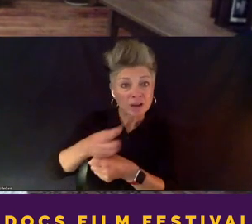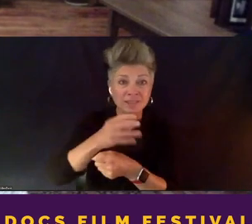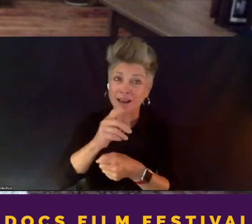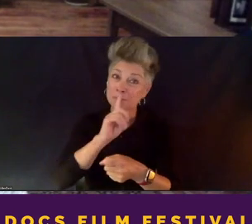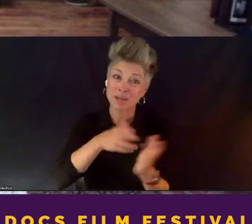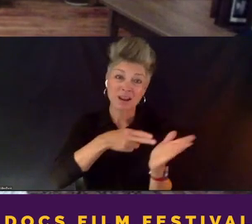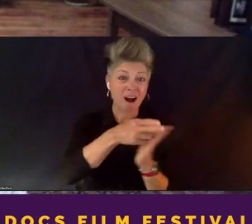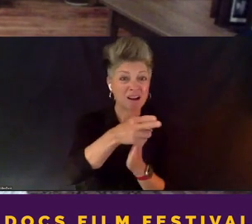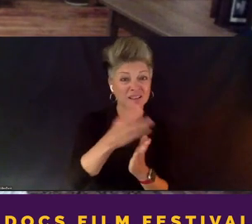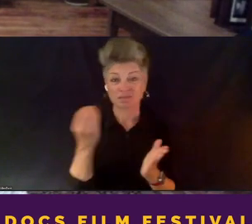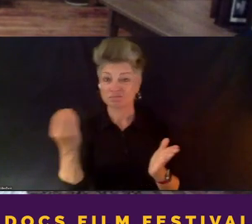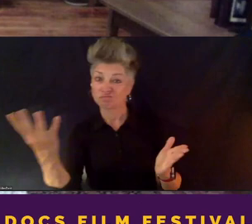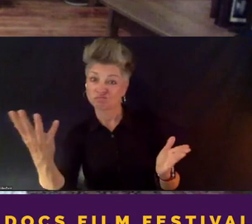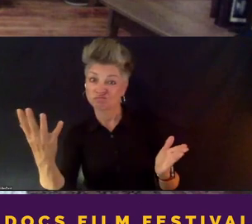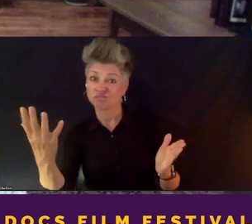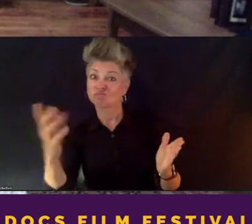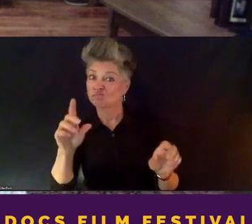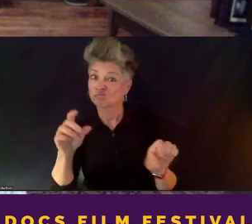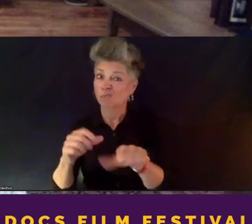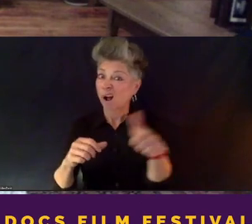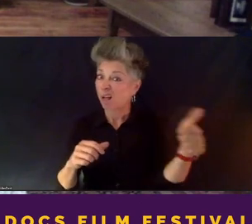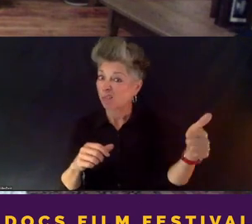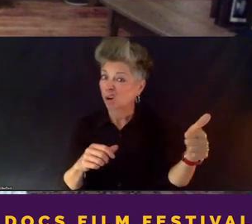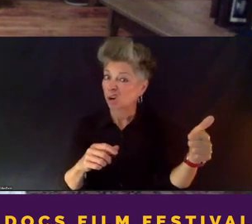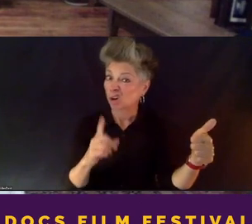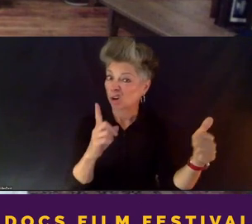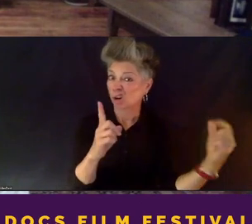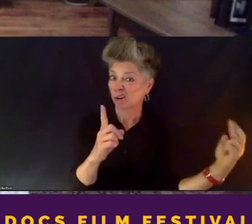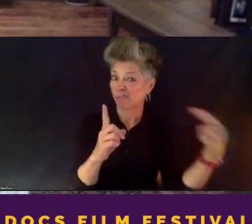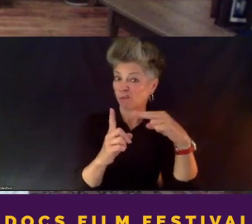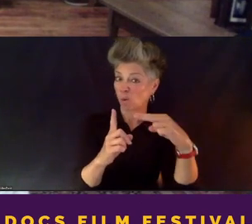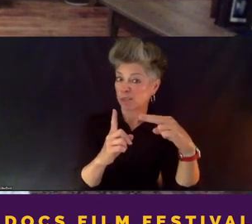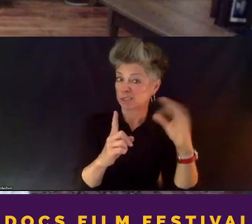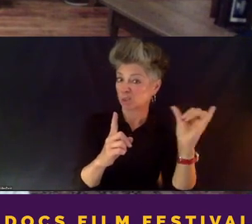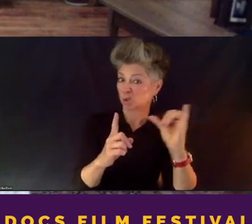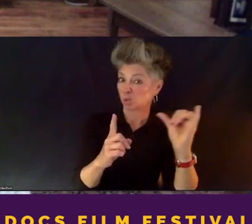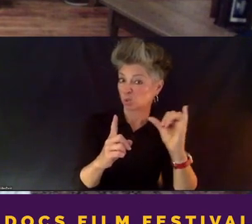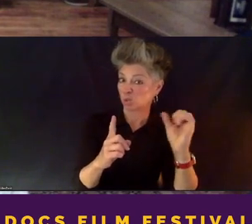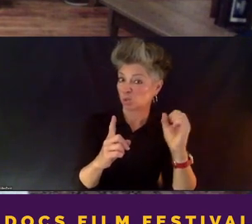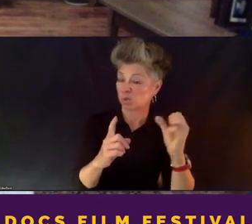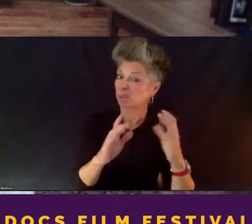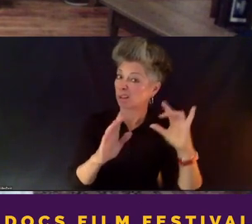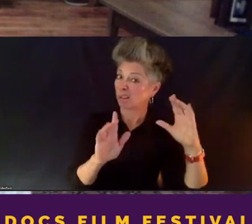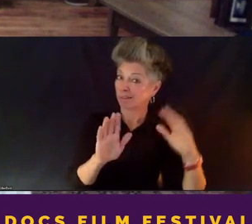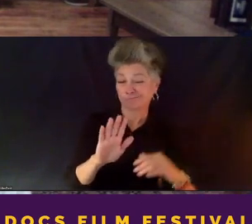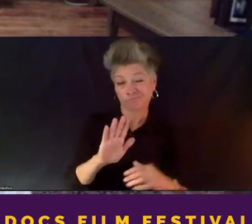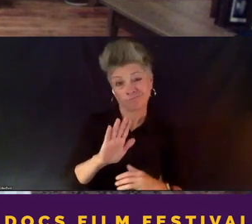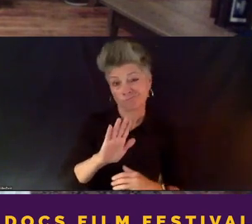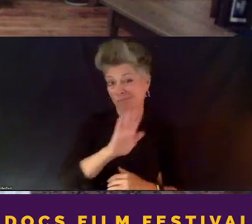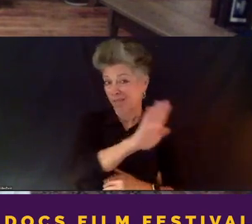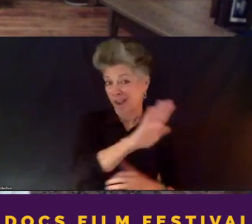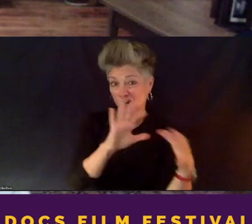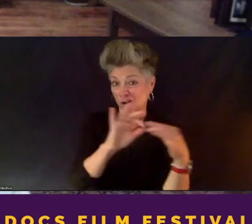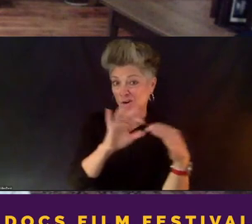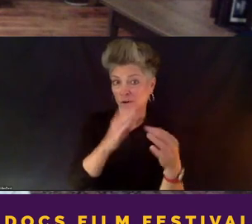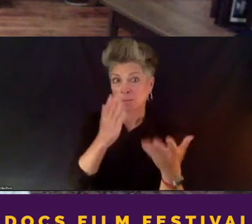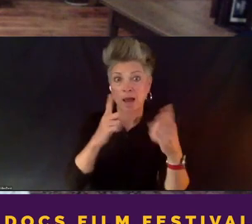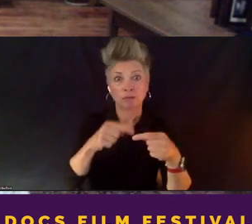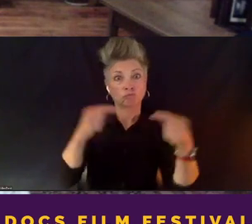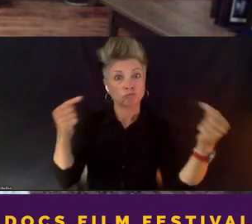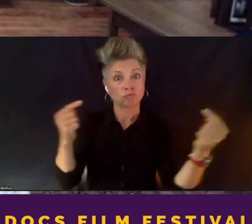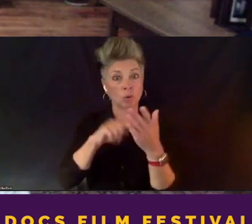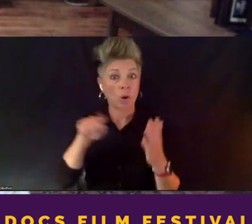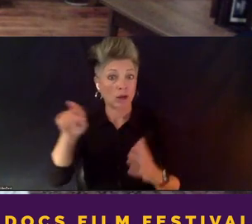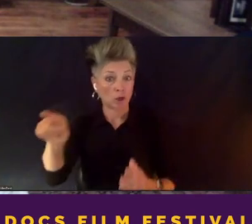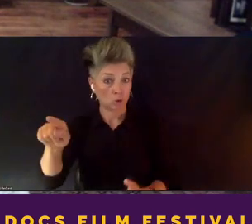going to be other voices. And some of those voices may well contradict what you feel is what happened. That's